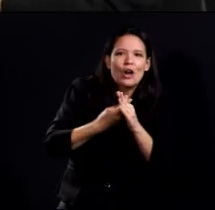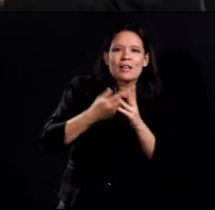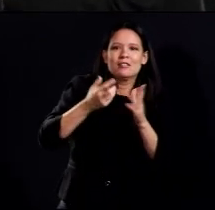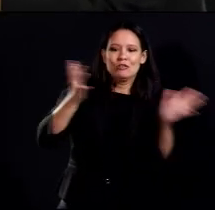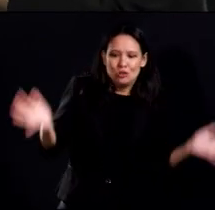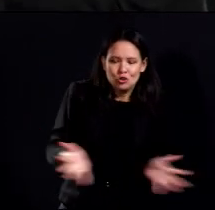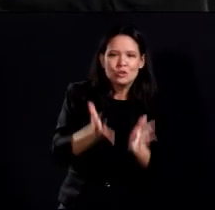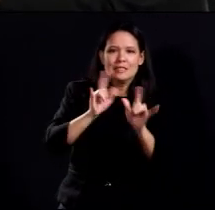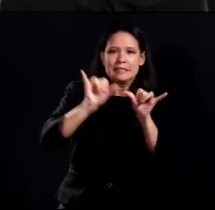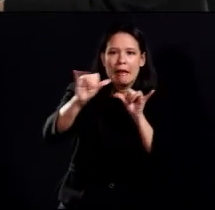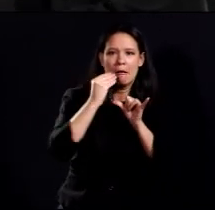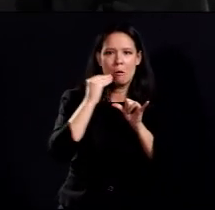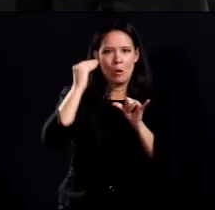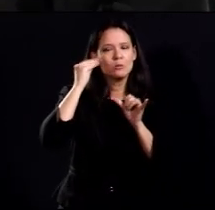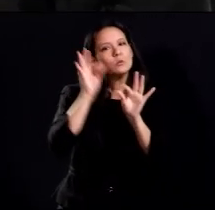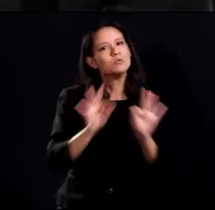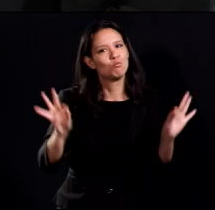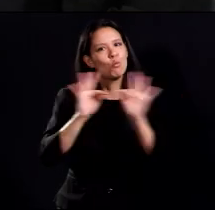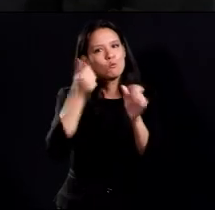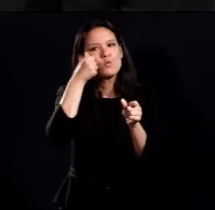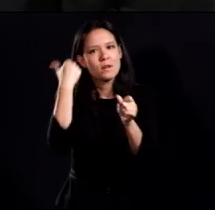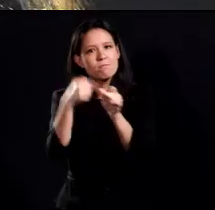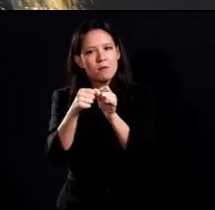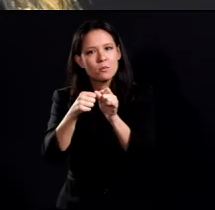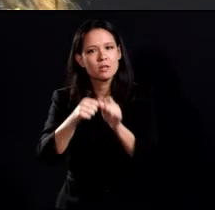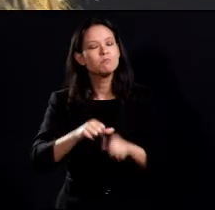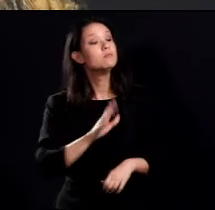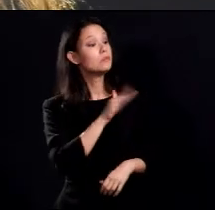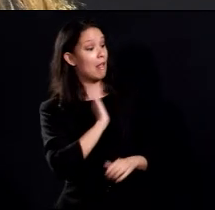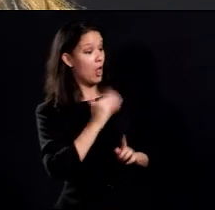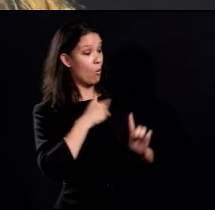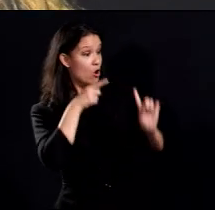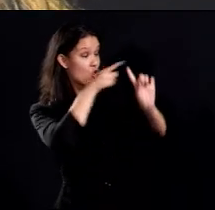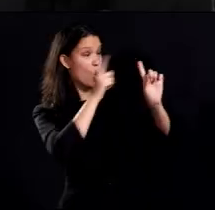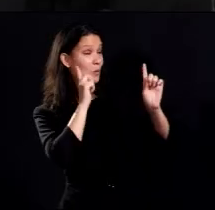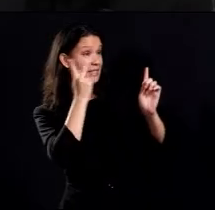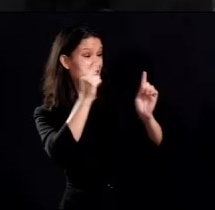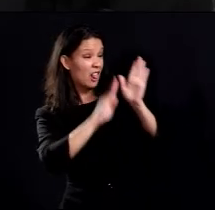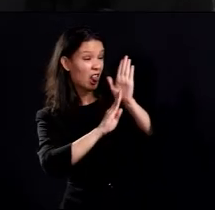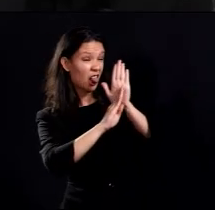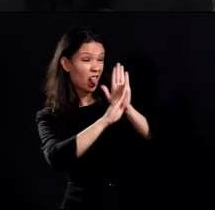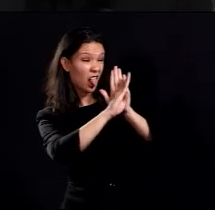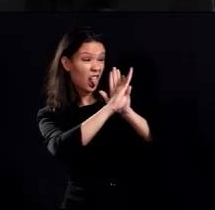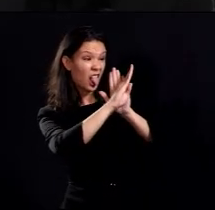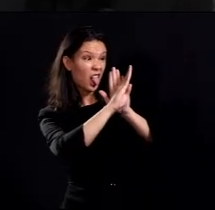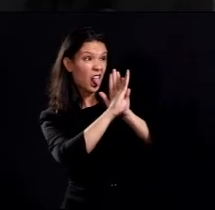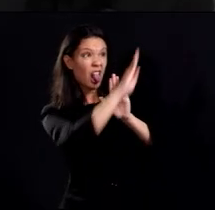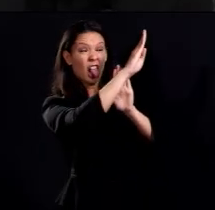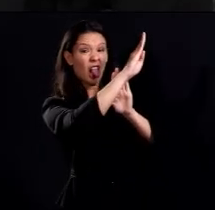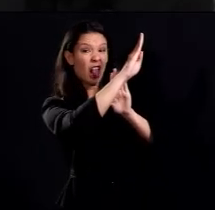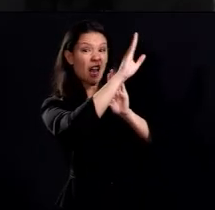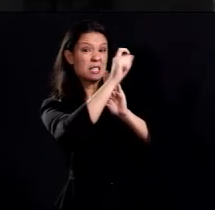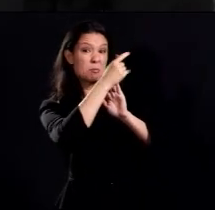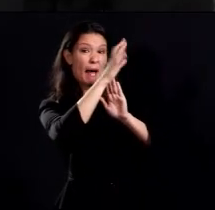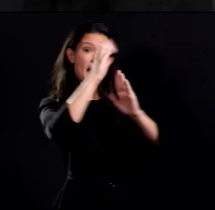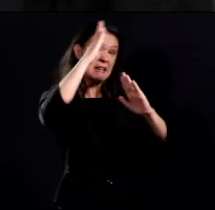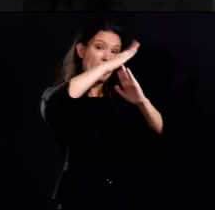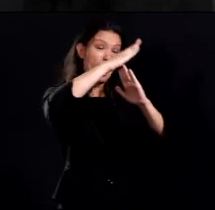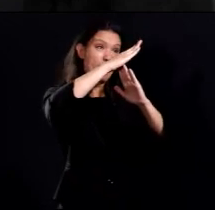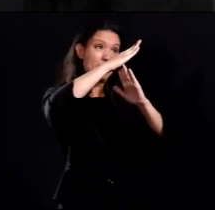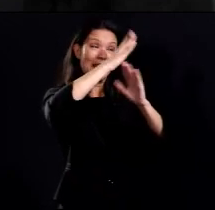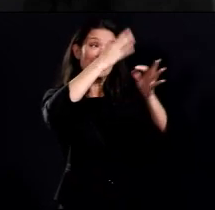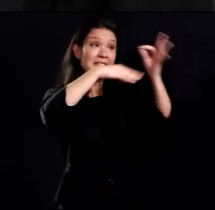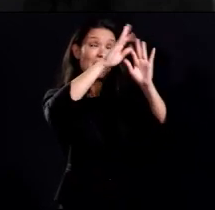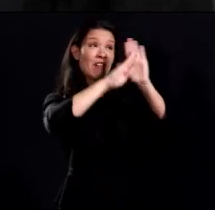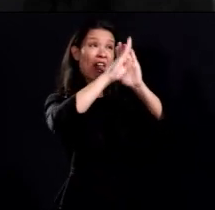going. So, it's important to keep that in mind. So, our goal is, as this climbs, we'll reach a spike at some point, and then rather than it